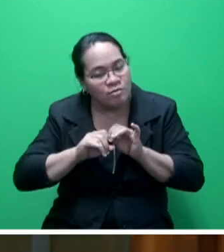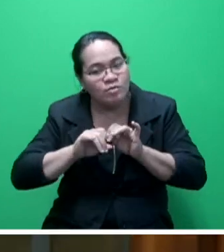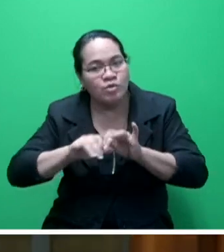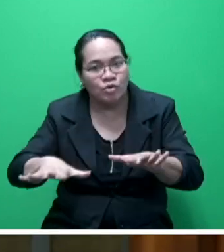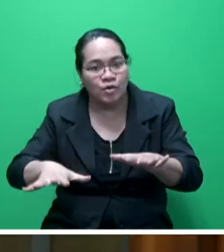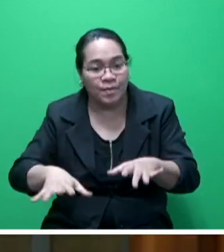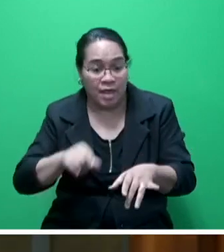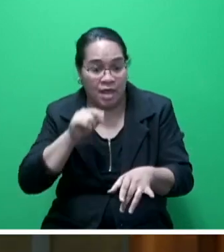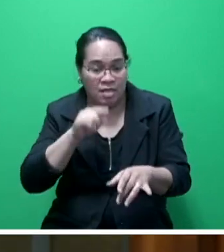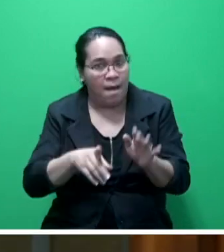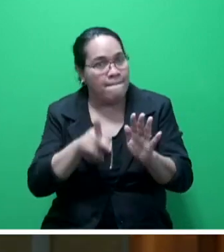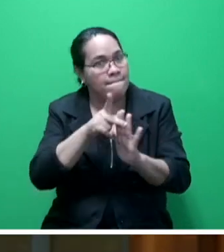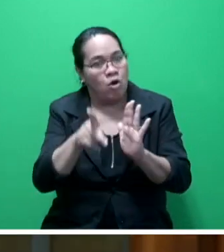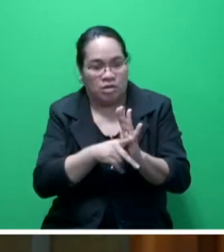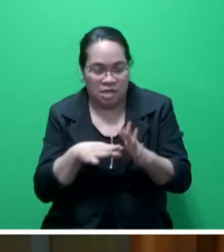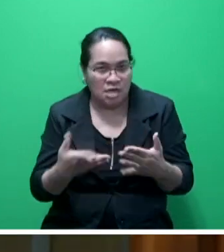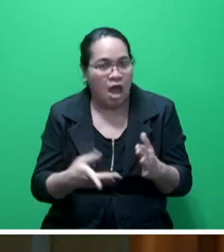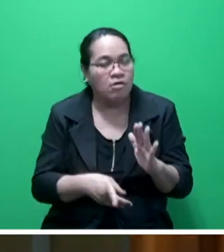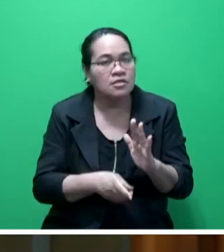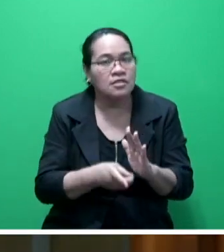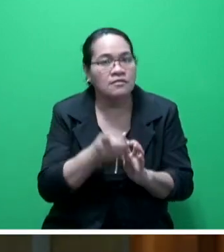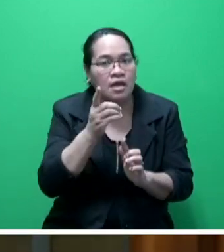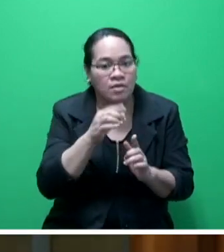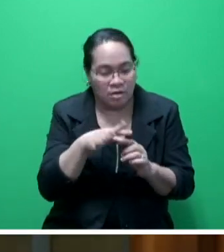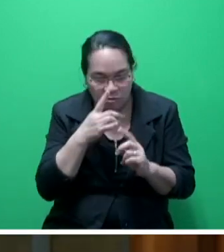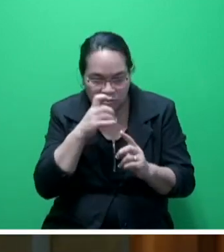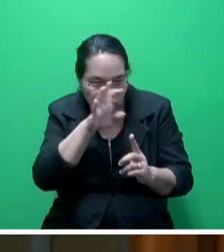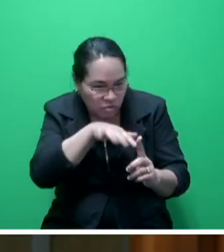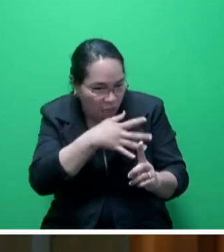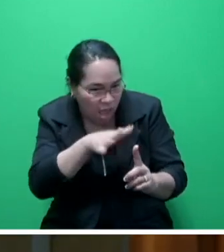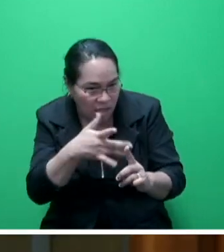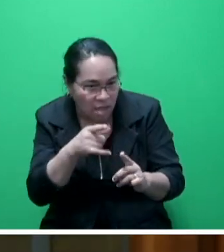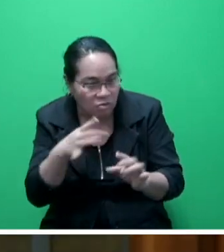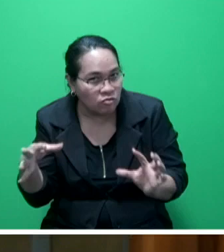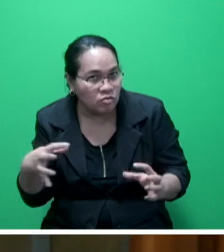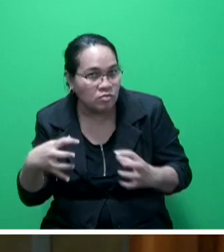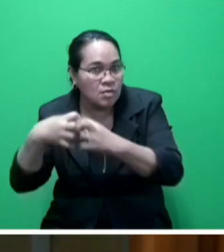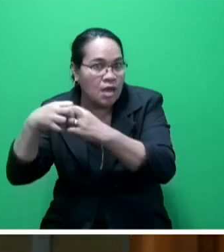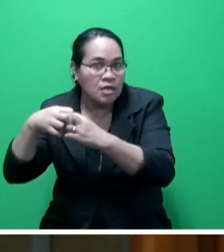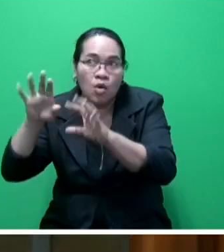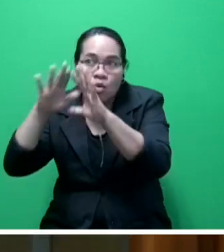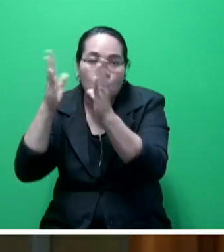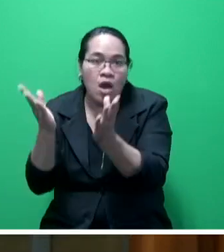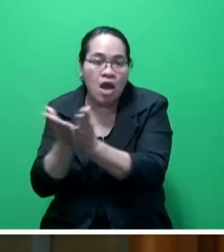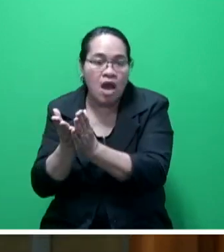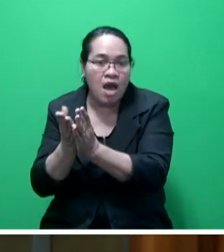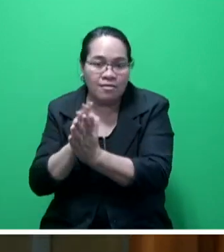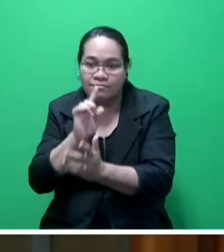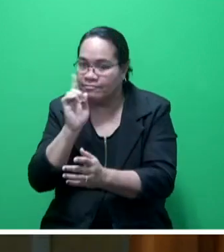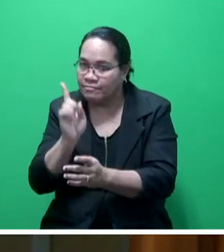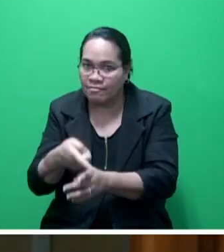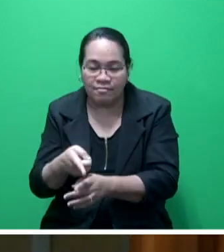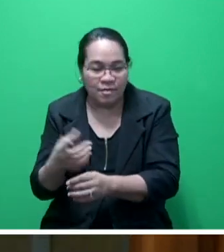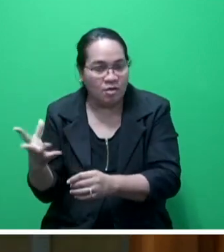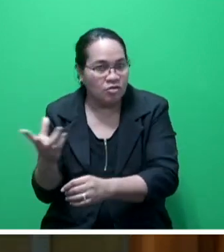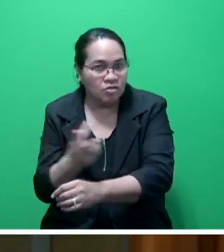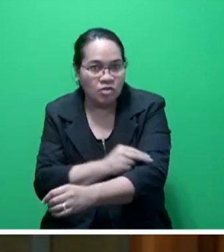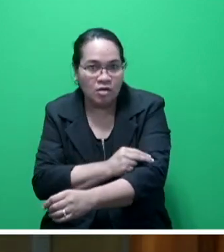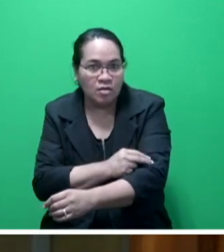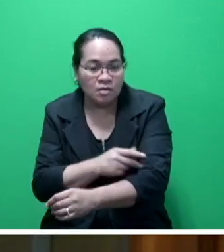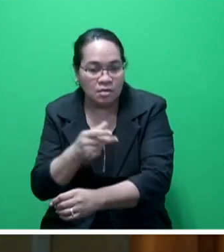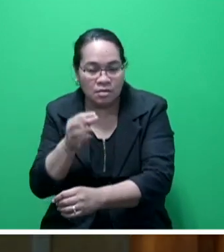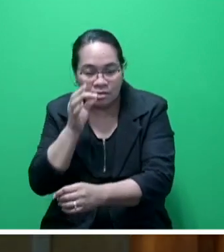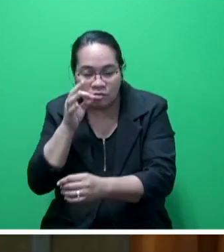developed and vetted by the legal professionals from the whole anti-doping agency. And after the final consultation,